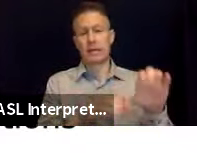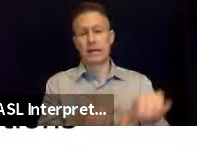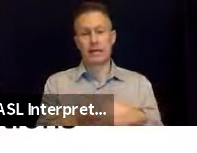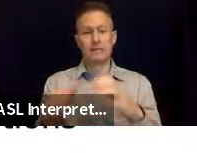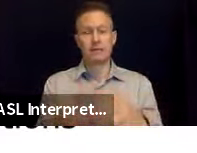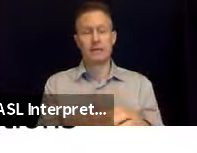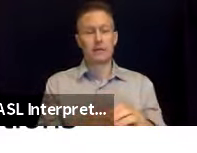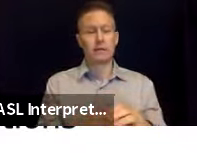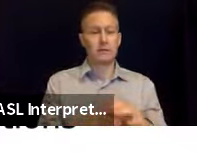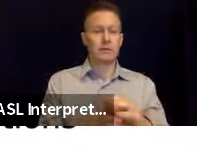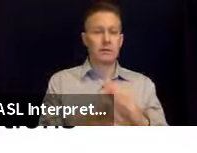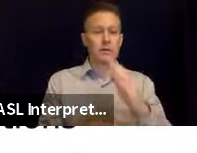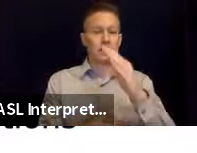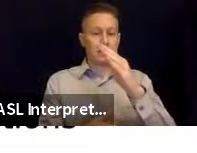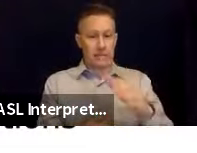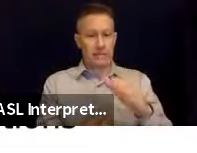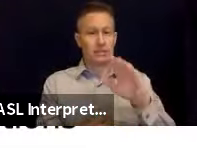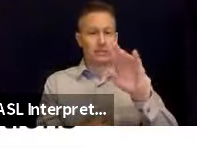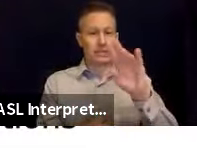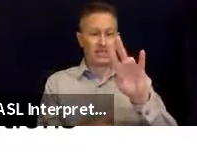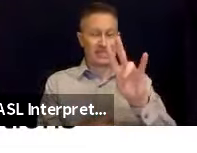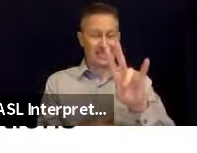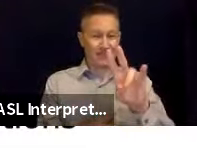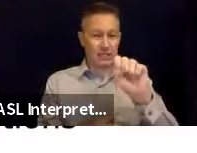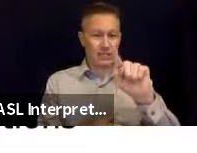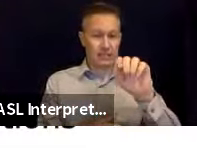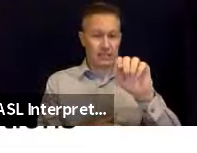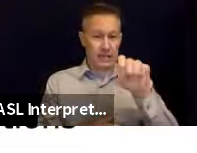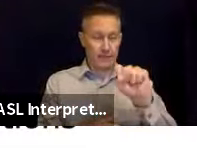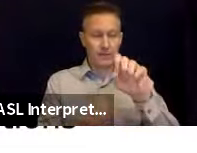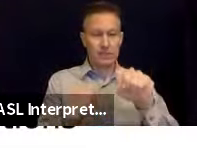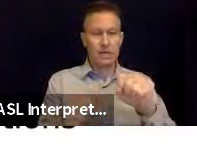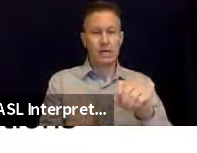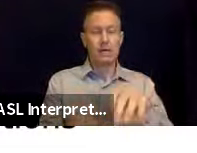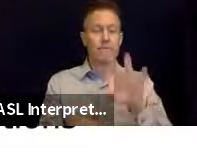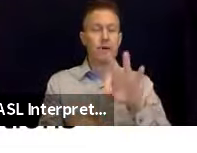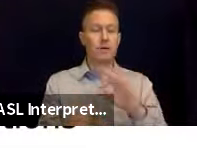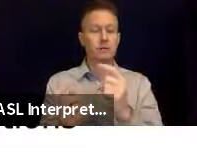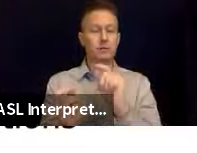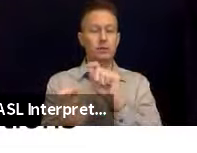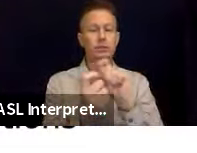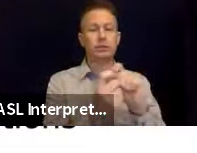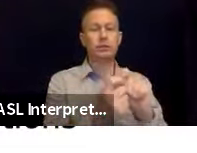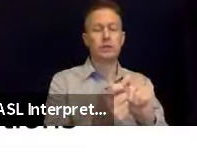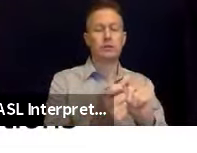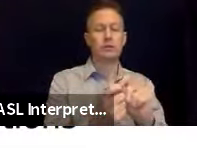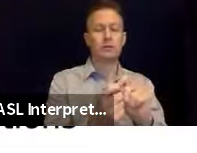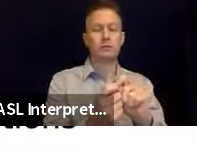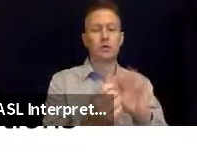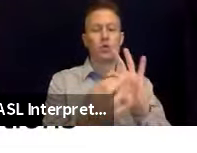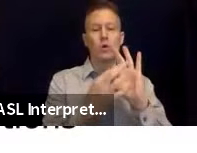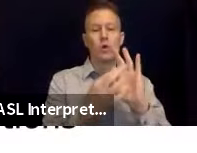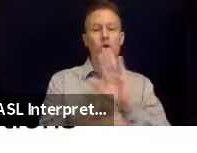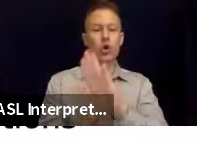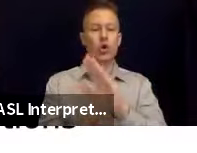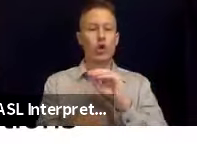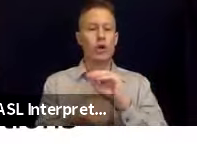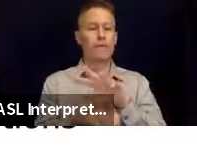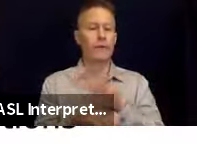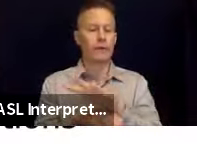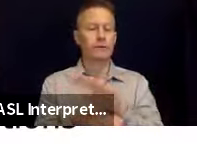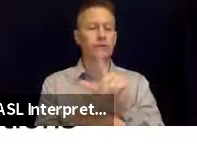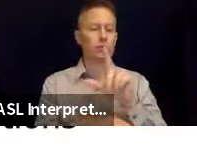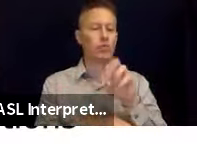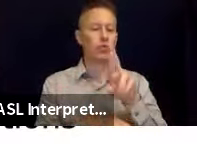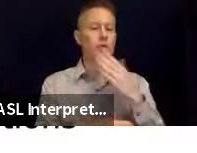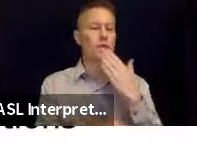steps is where you can find a lot of the details about the great advice that Laurie was presenting. Thank you again. you Laurie.